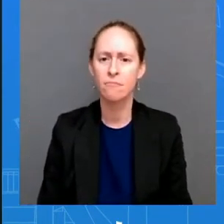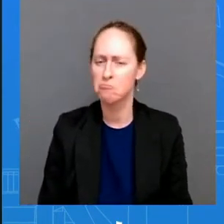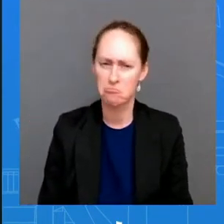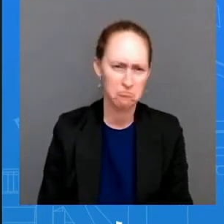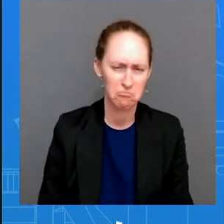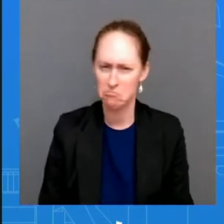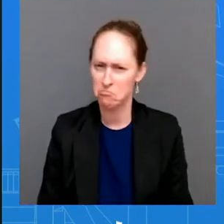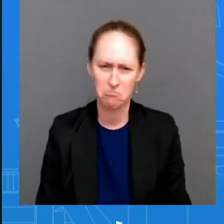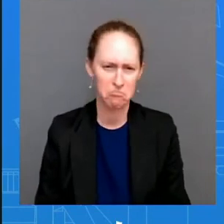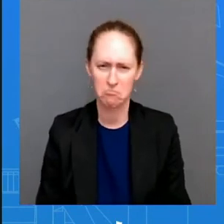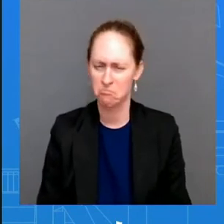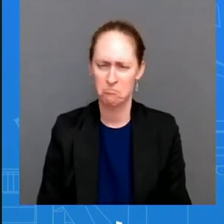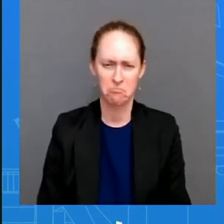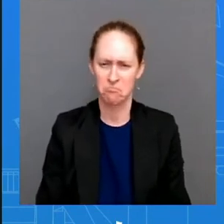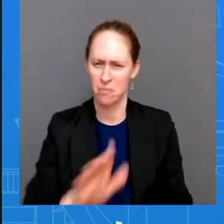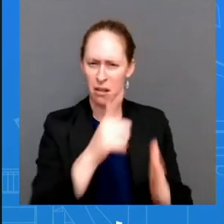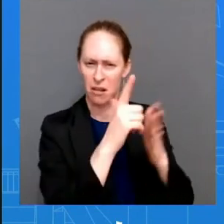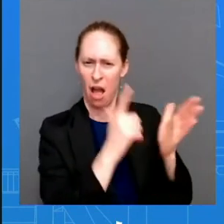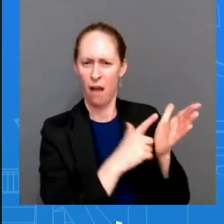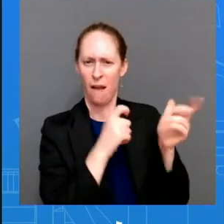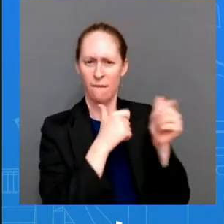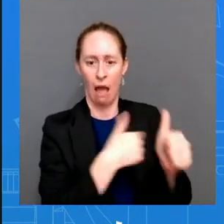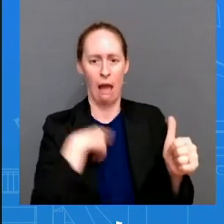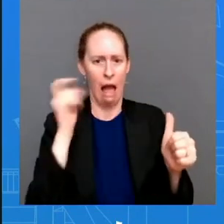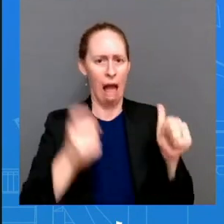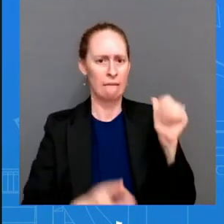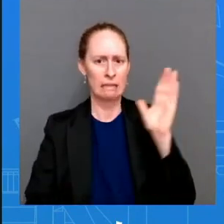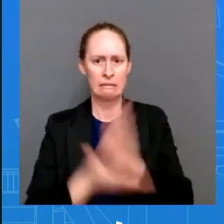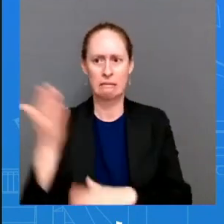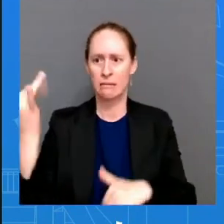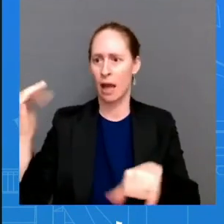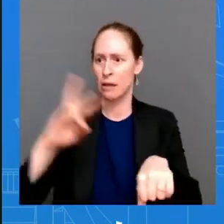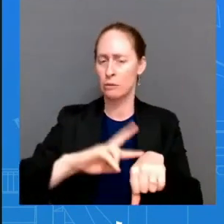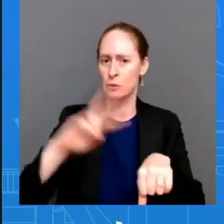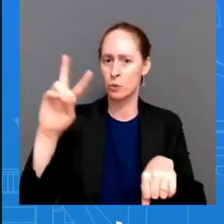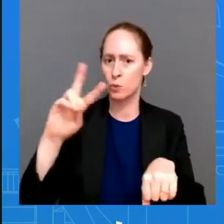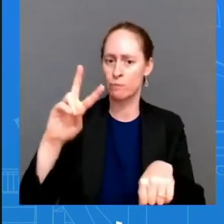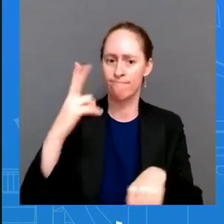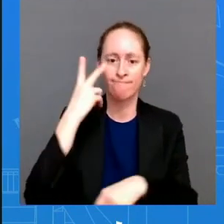law here i have to go it's two o'clock thanks everybody i'll see you tomorrow thank you